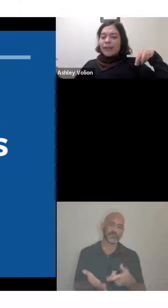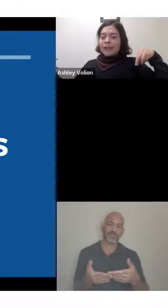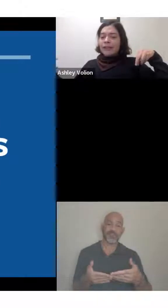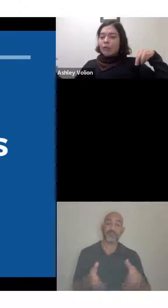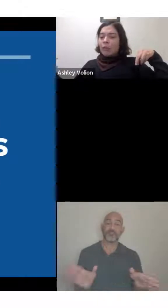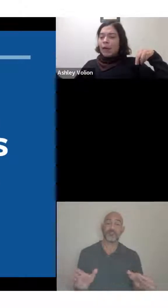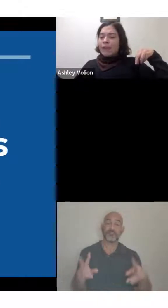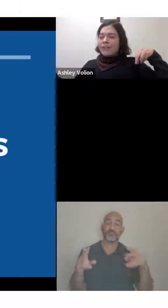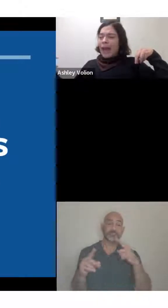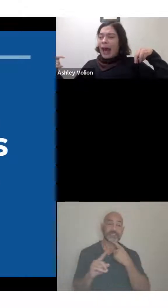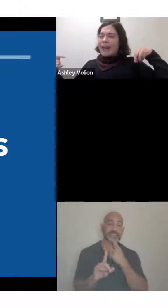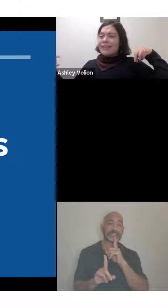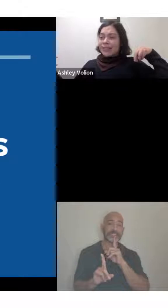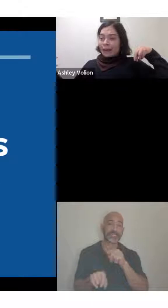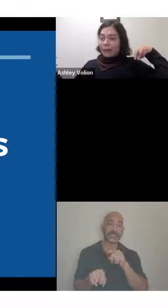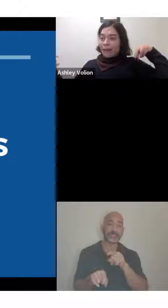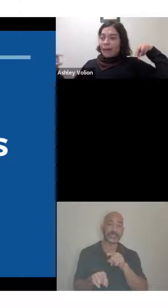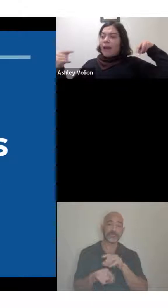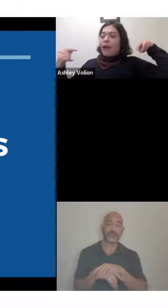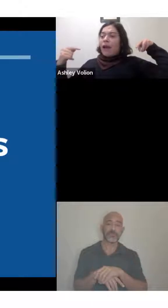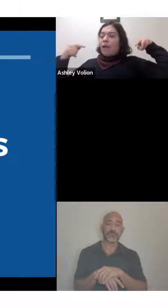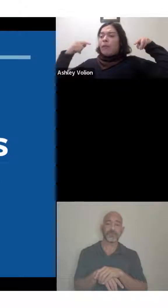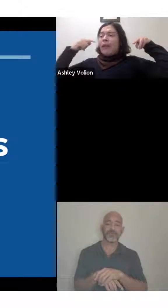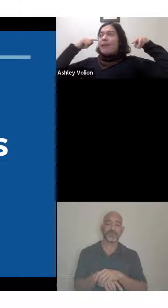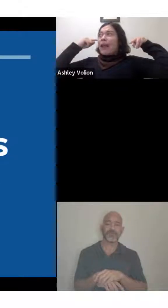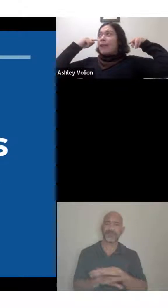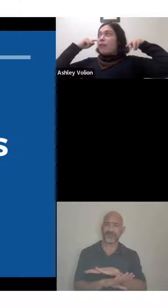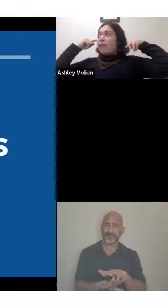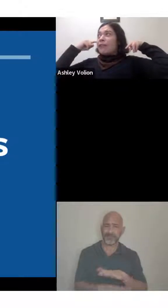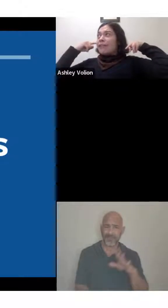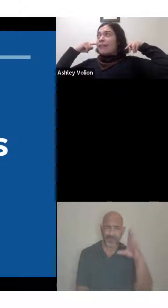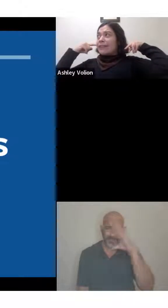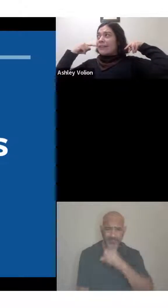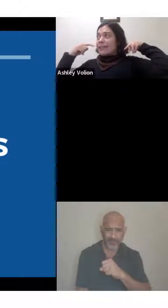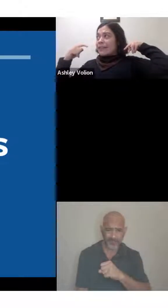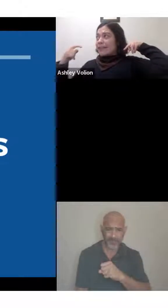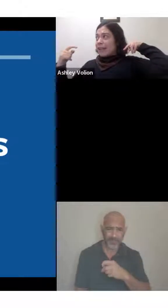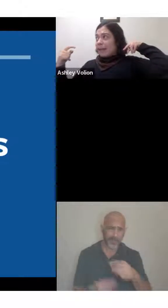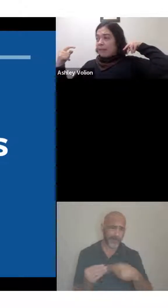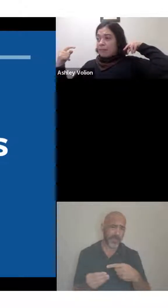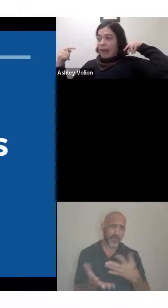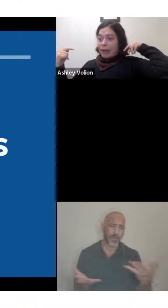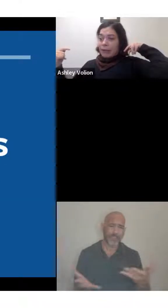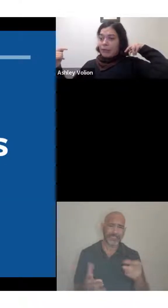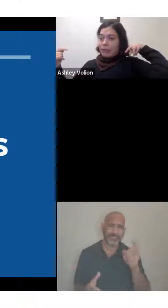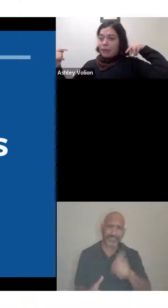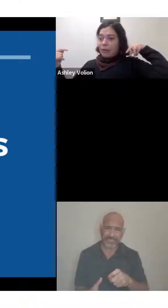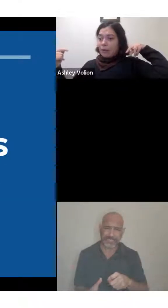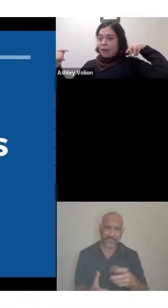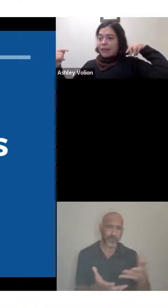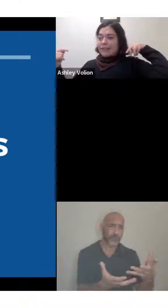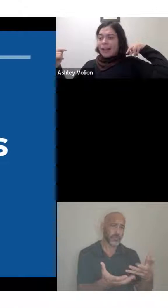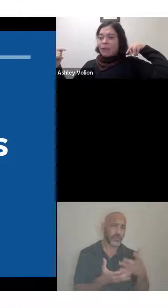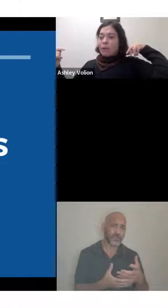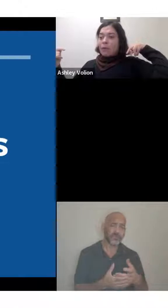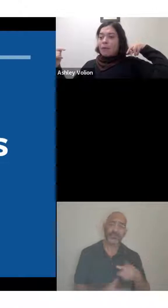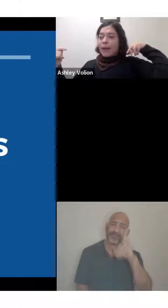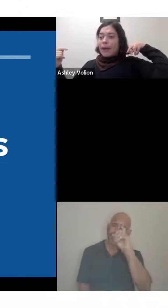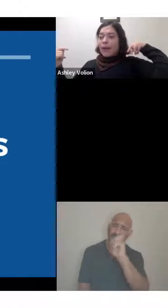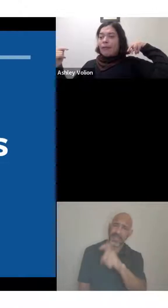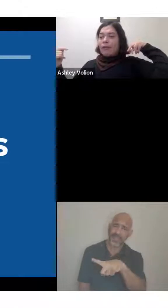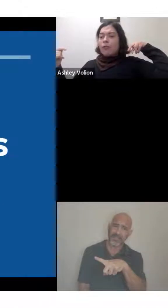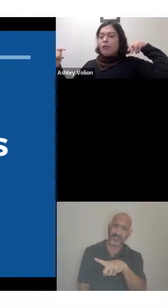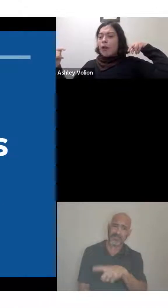someone needs or wants. Ask them. Because I know this is just a minute example.